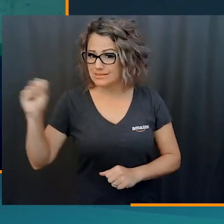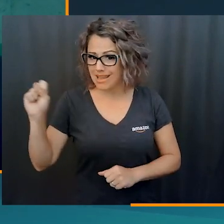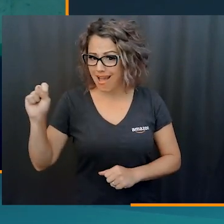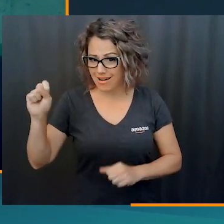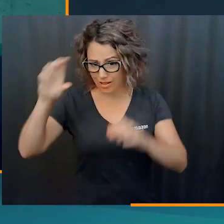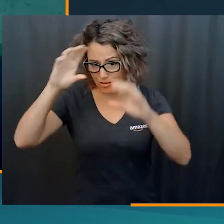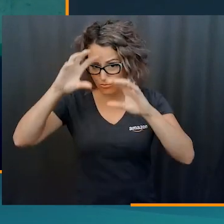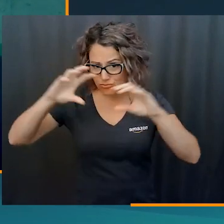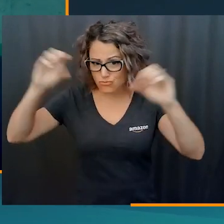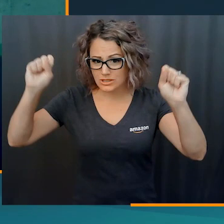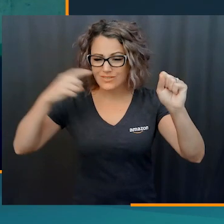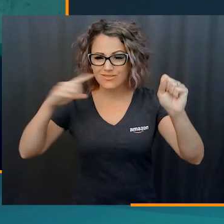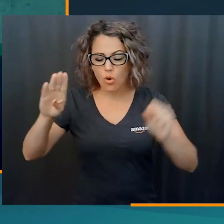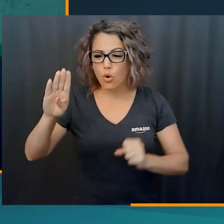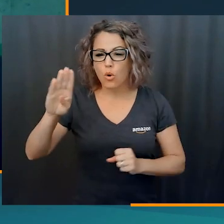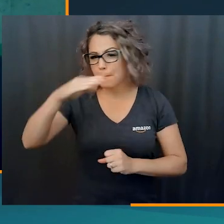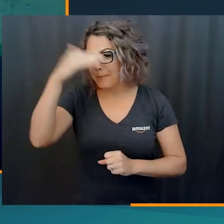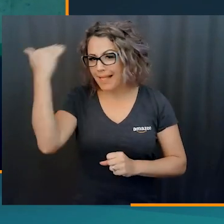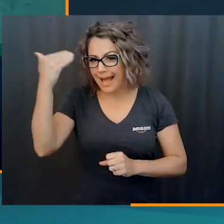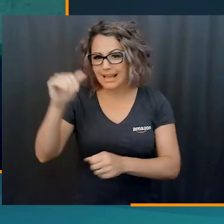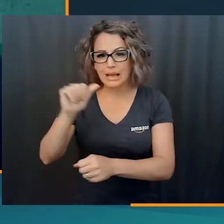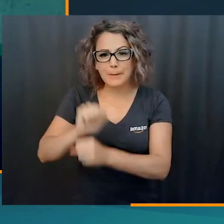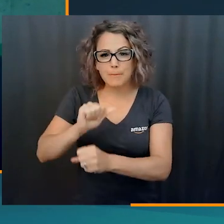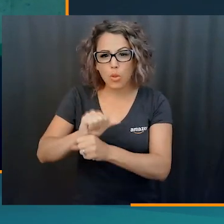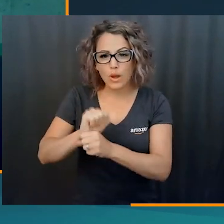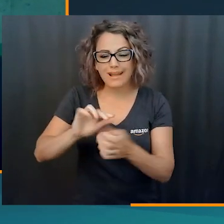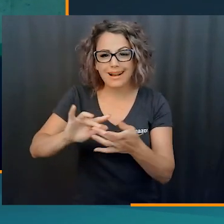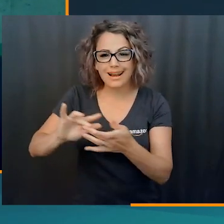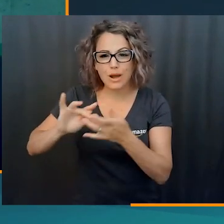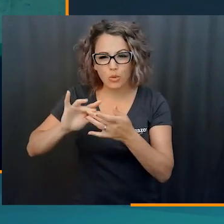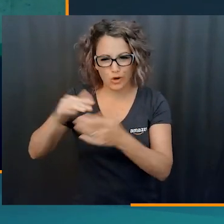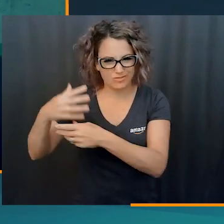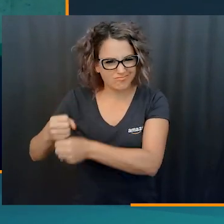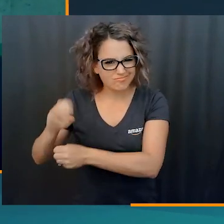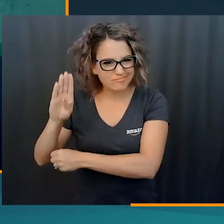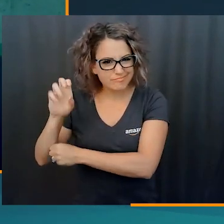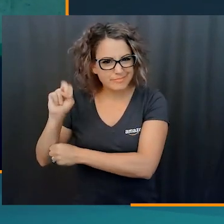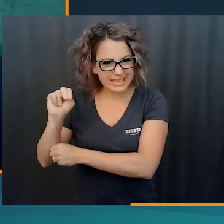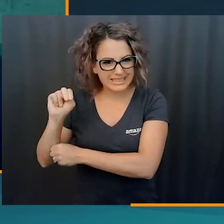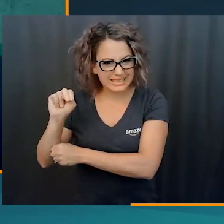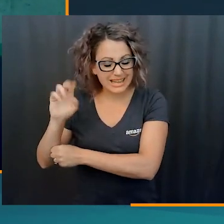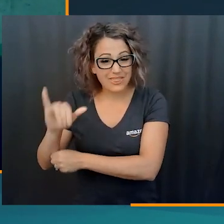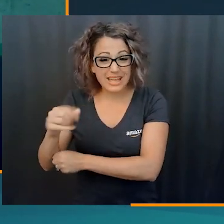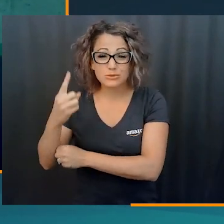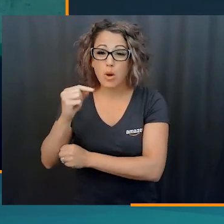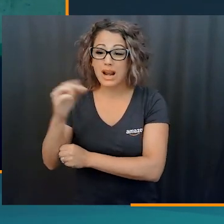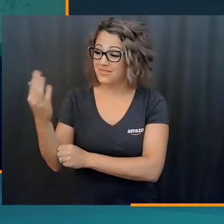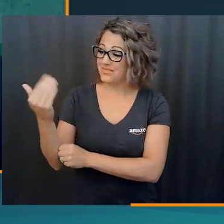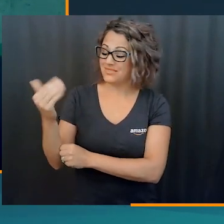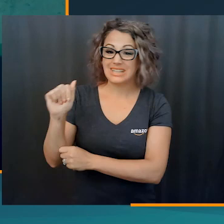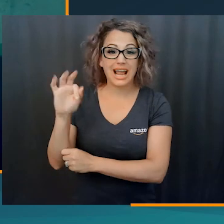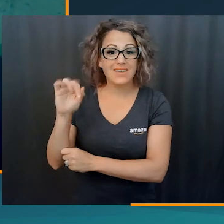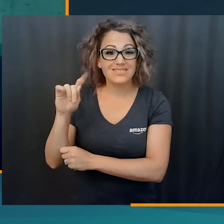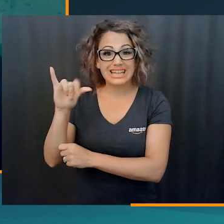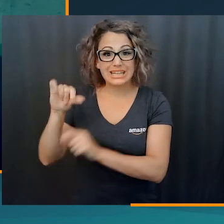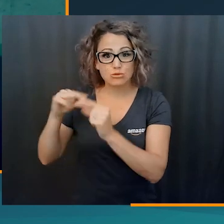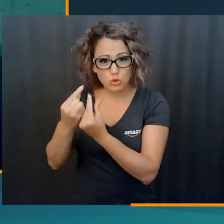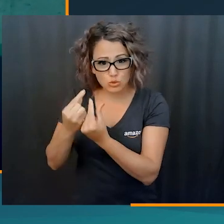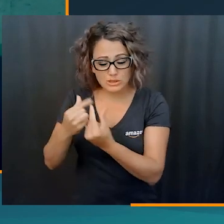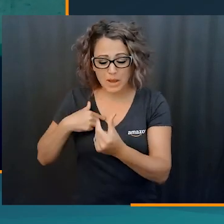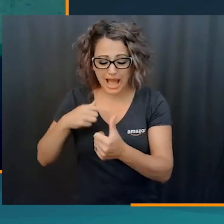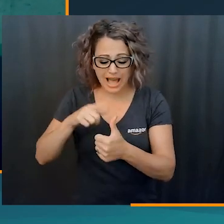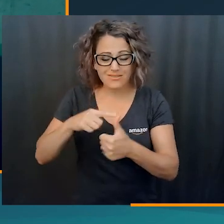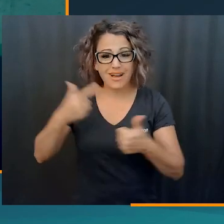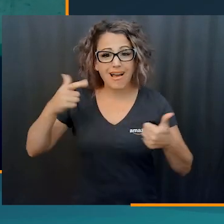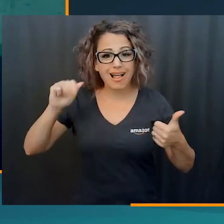mentioned, I'm president of the Black Employee Network chapter here in Seattle. The Black Employee Network, also known as BEN, is one of Amazon's